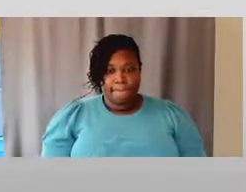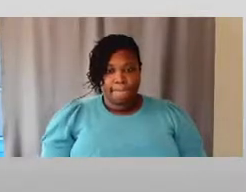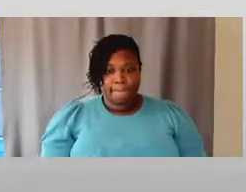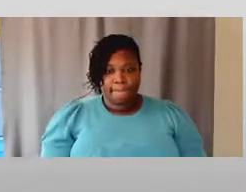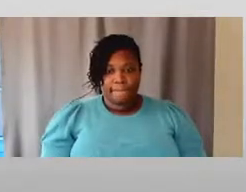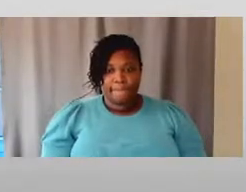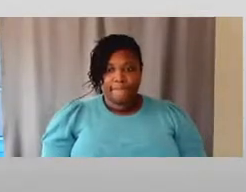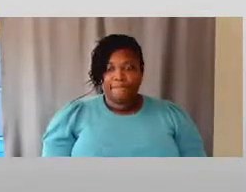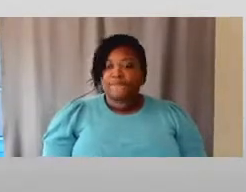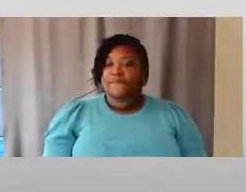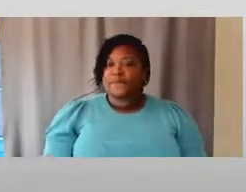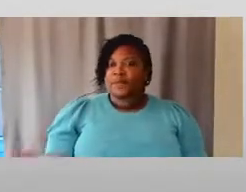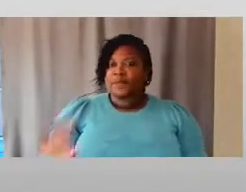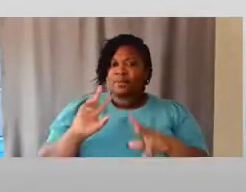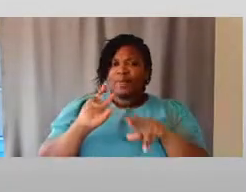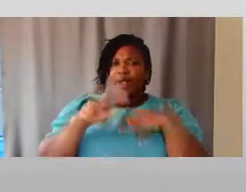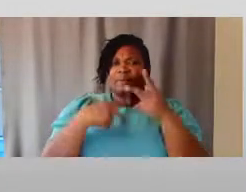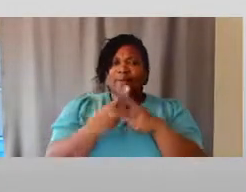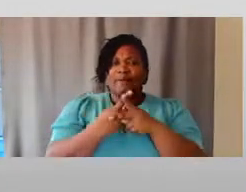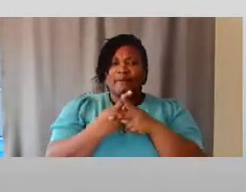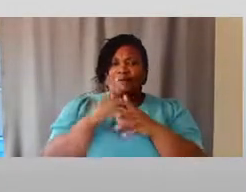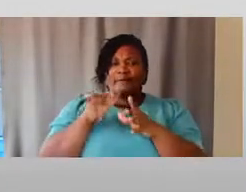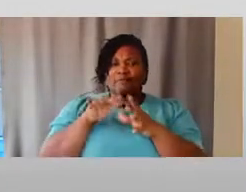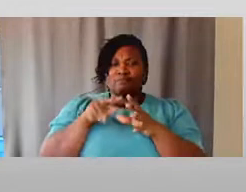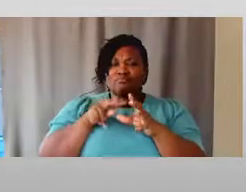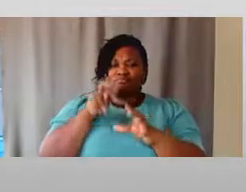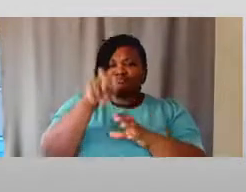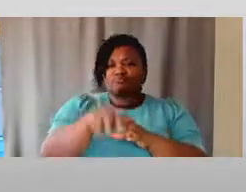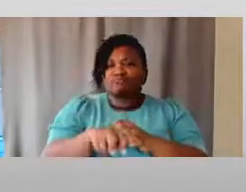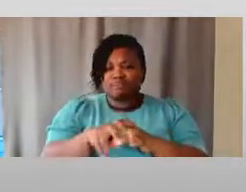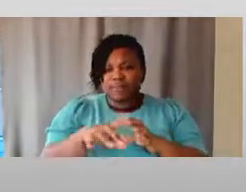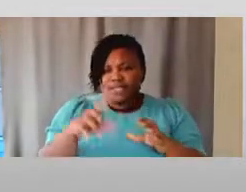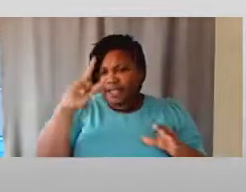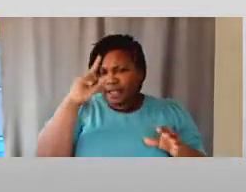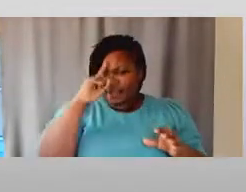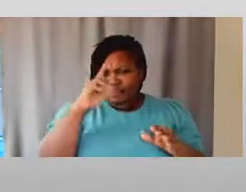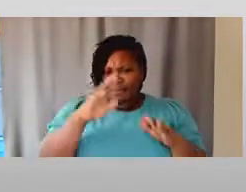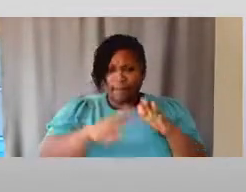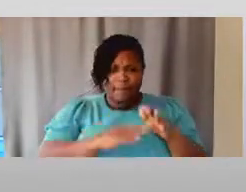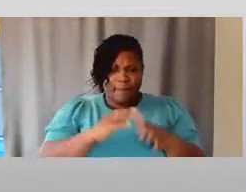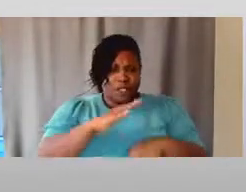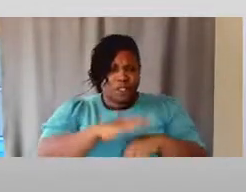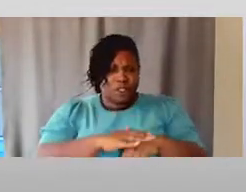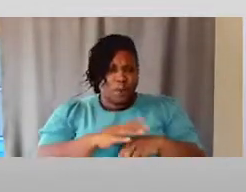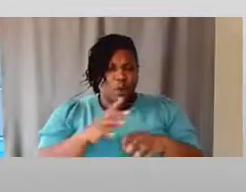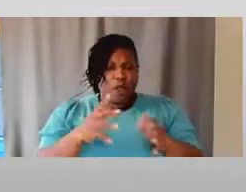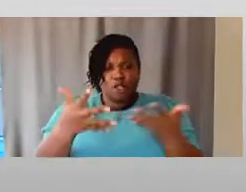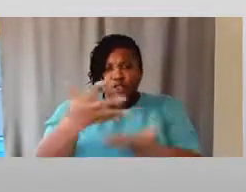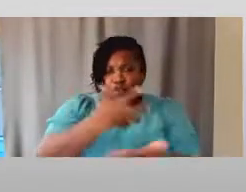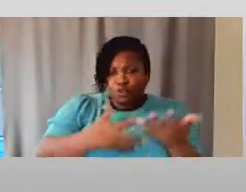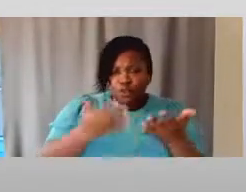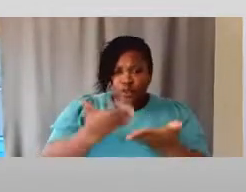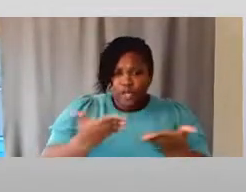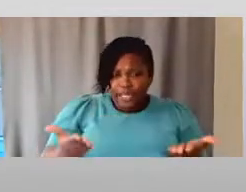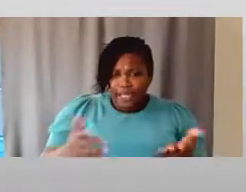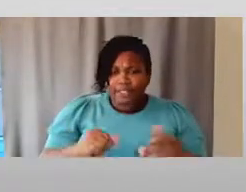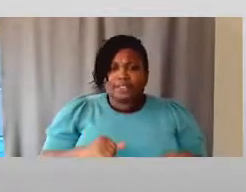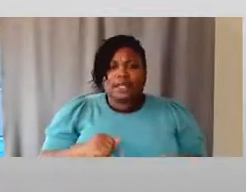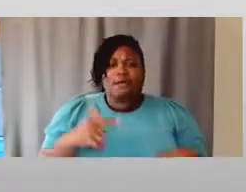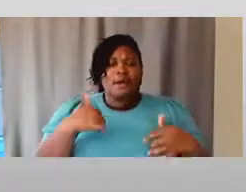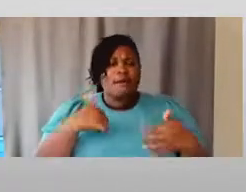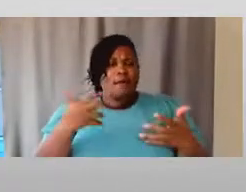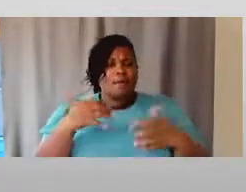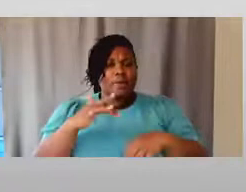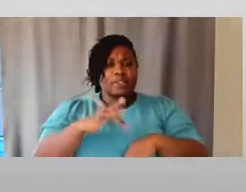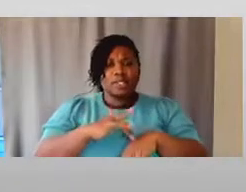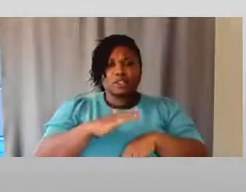I'll kind of jump in, I think, based on more social things, I think I want to touch on